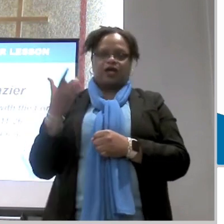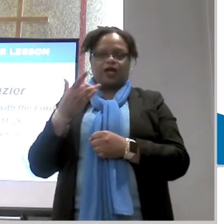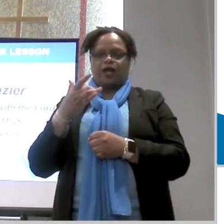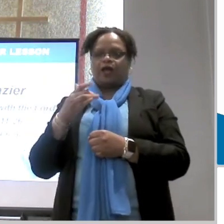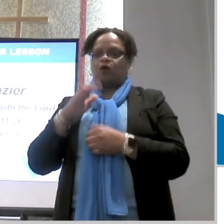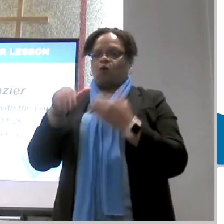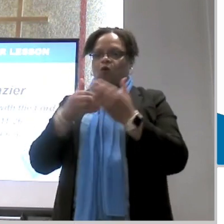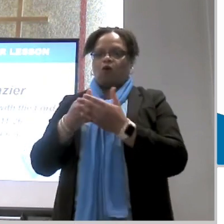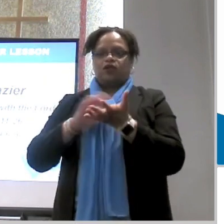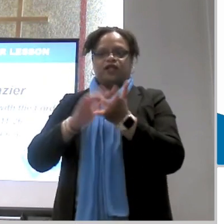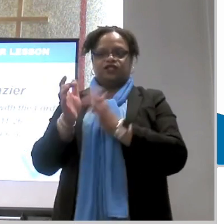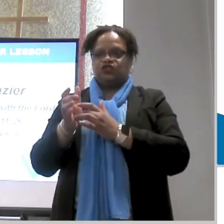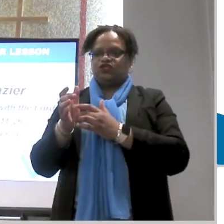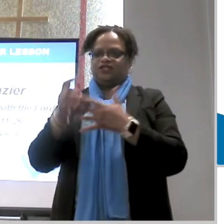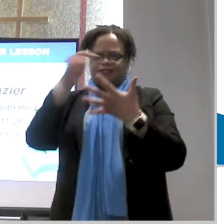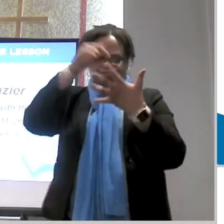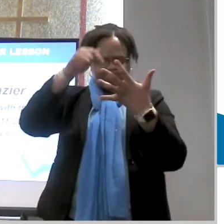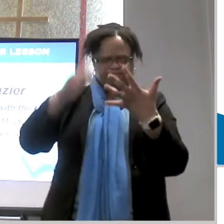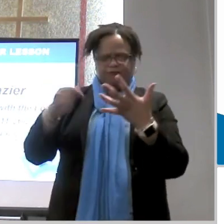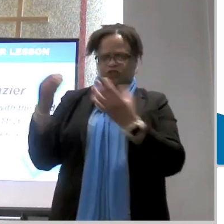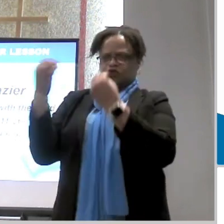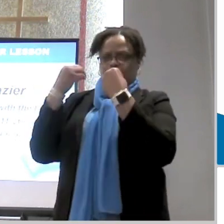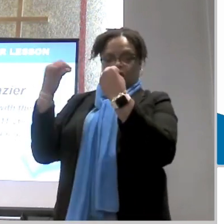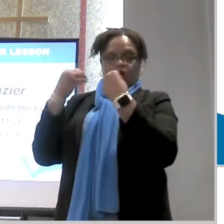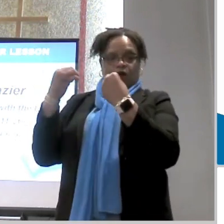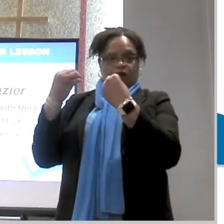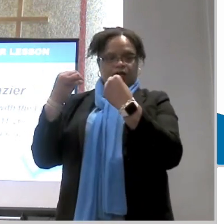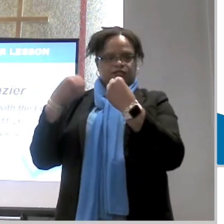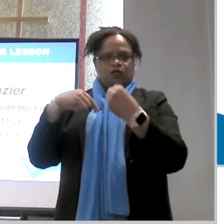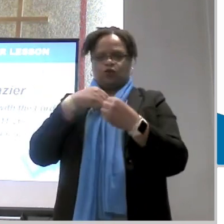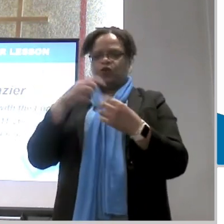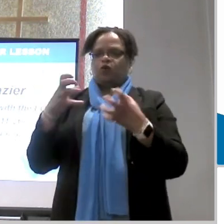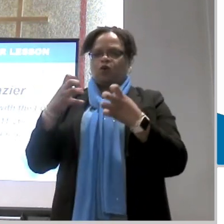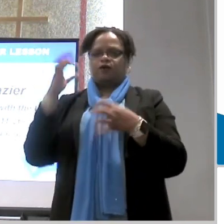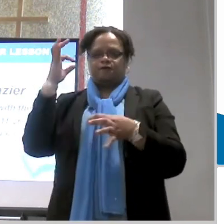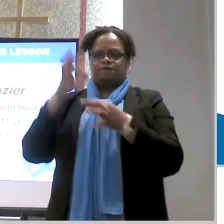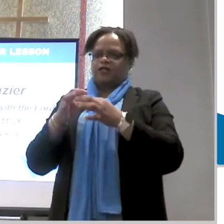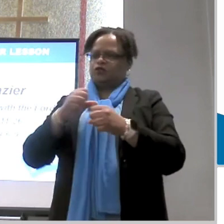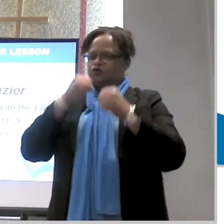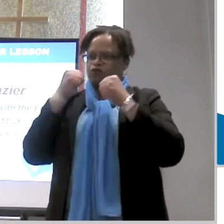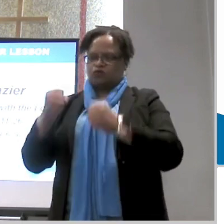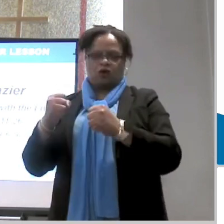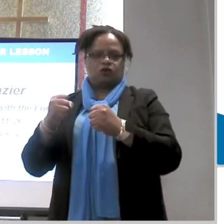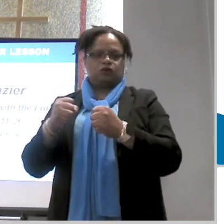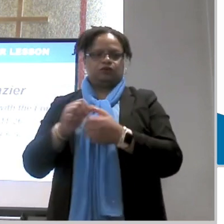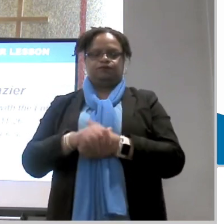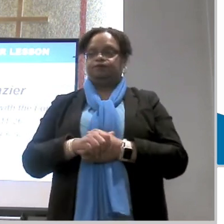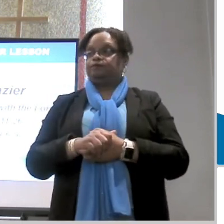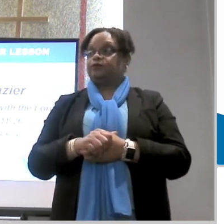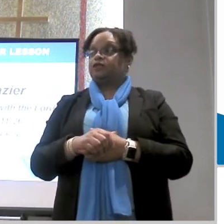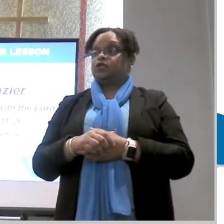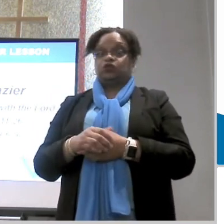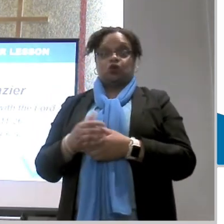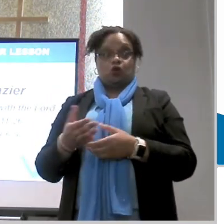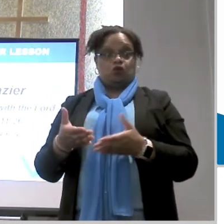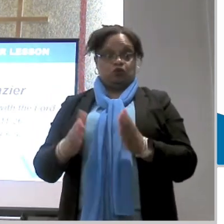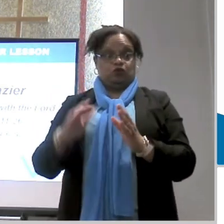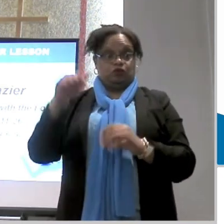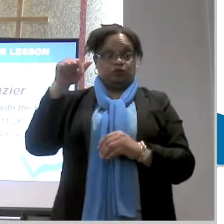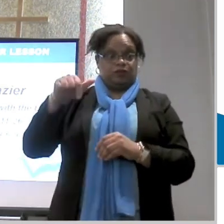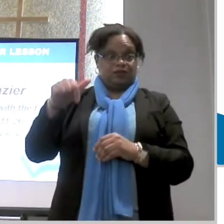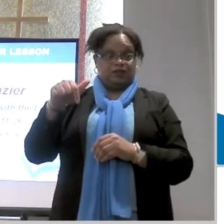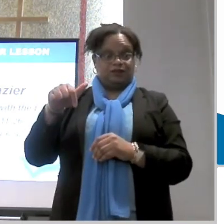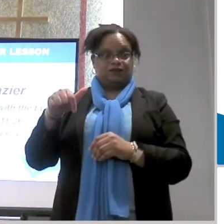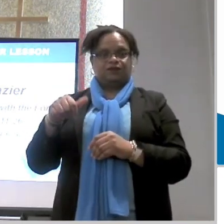things that were taught to us as we solidify our faith more and more as we engage in the act of the lord's supper let this may this